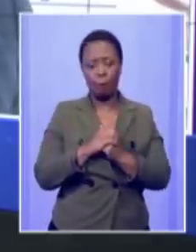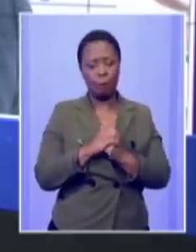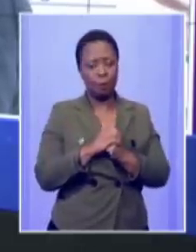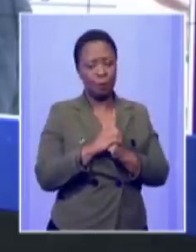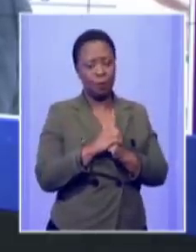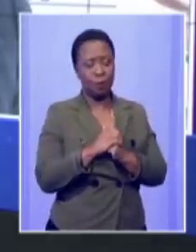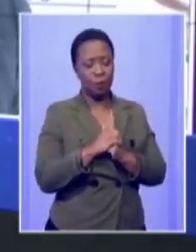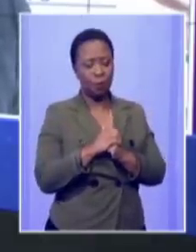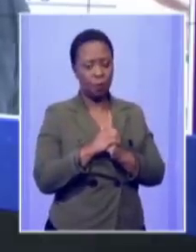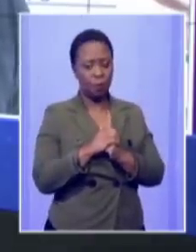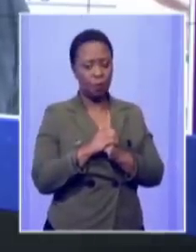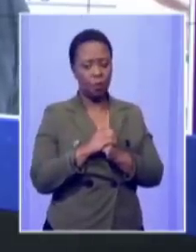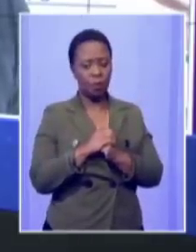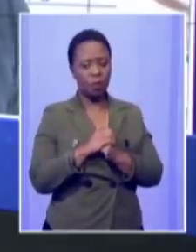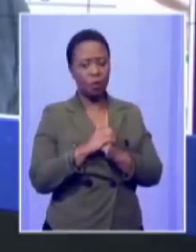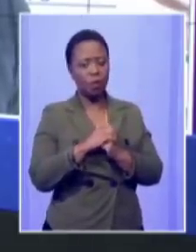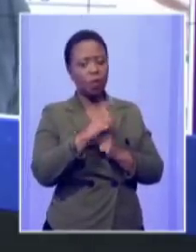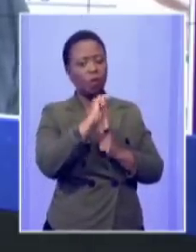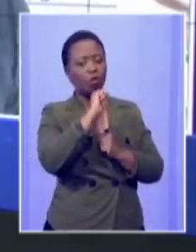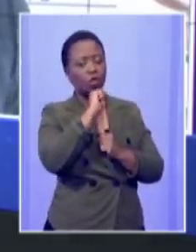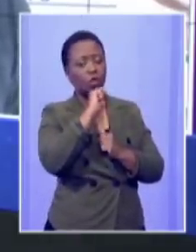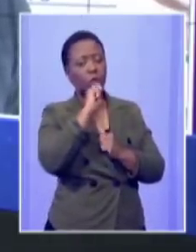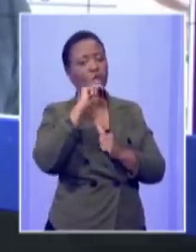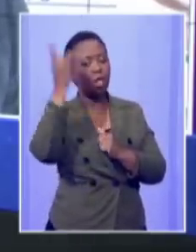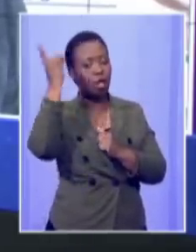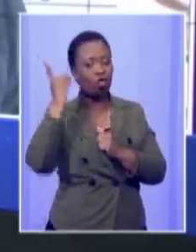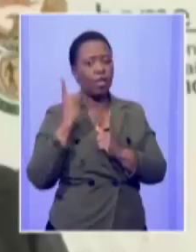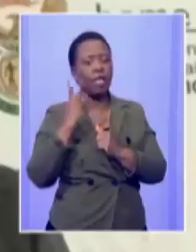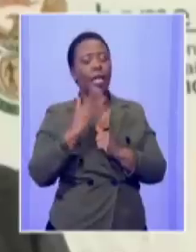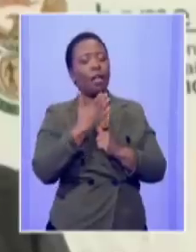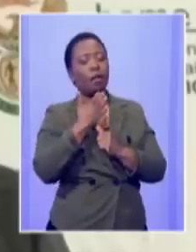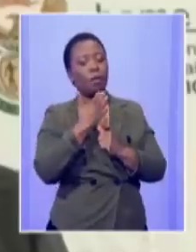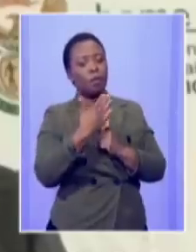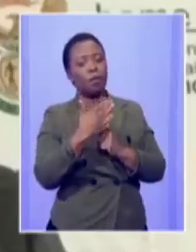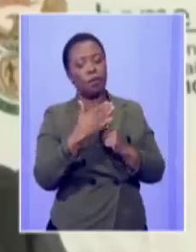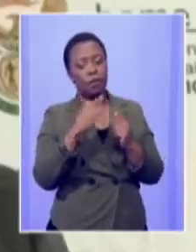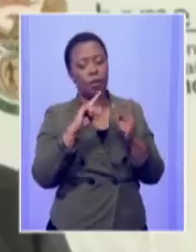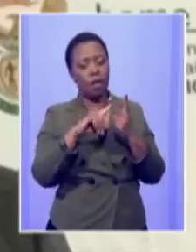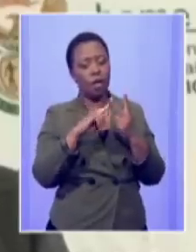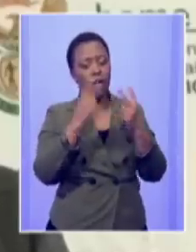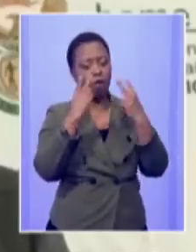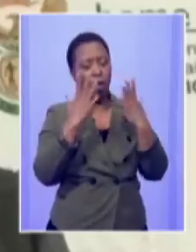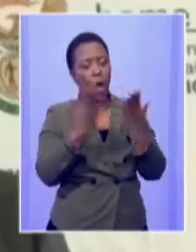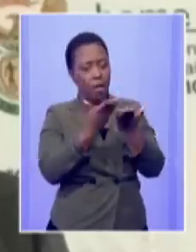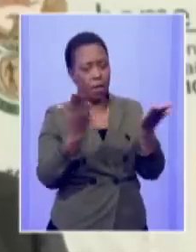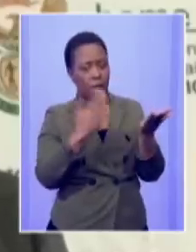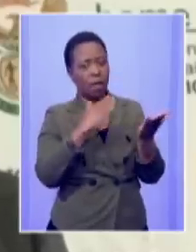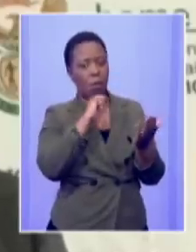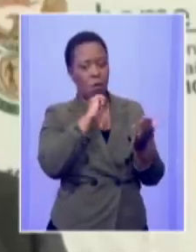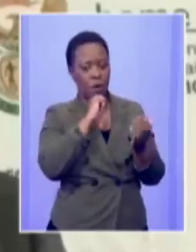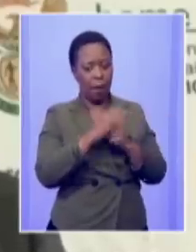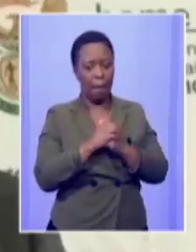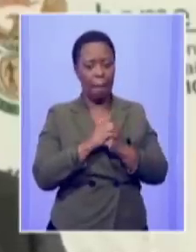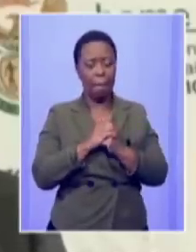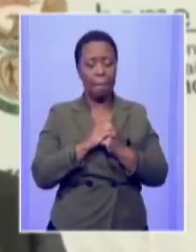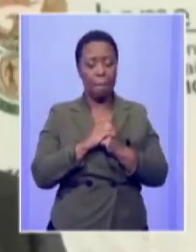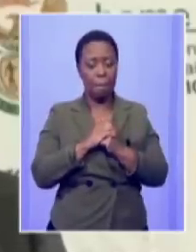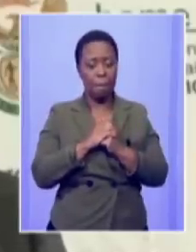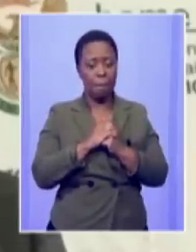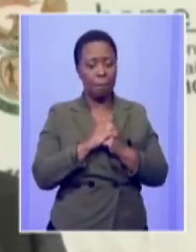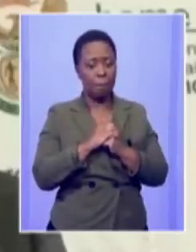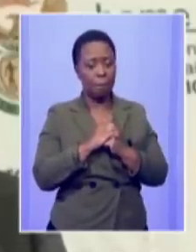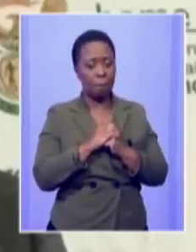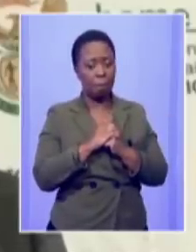good morning the three good morning to the listeners thank you very much the three we are dealing here with only